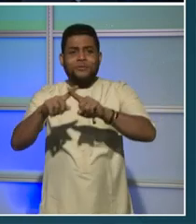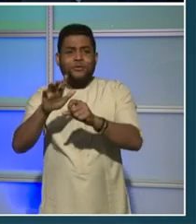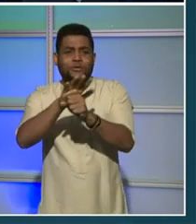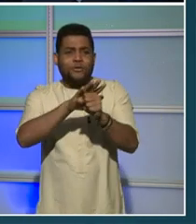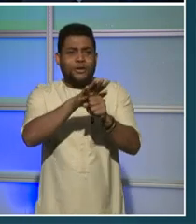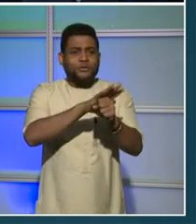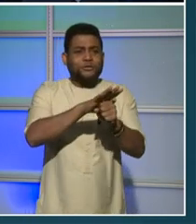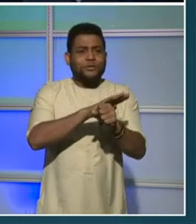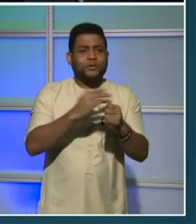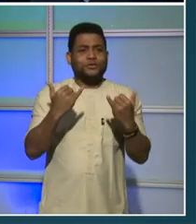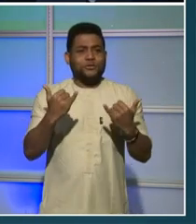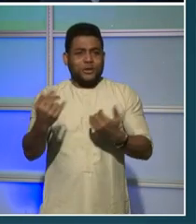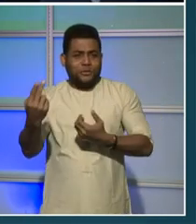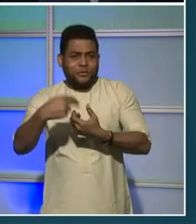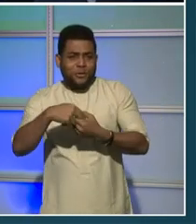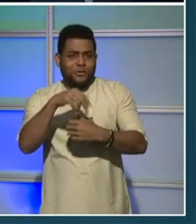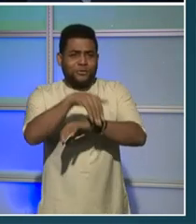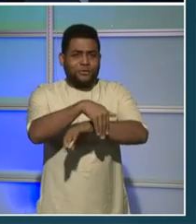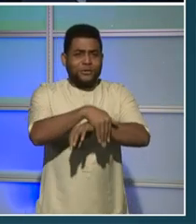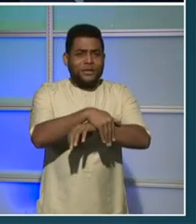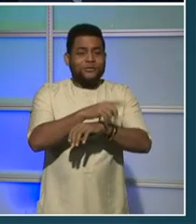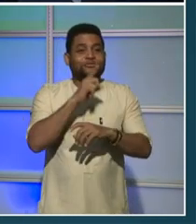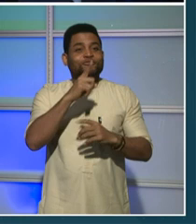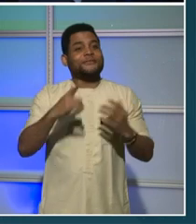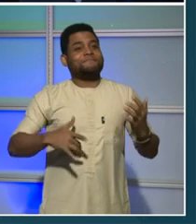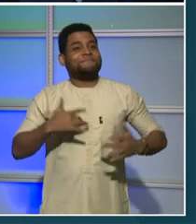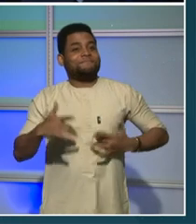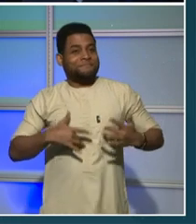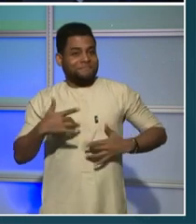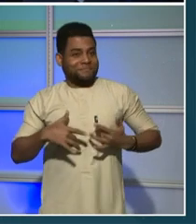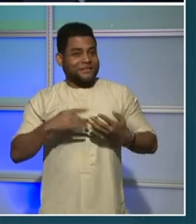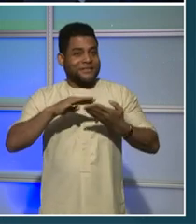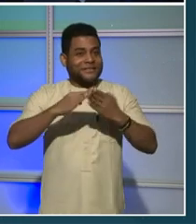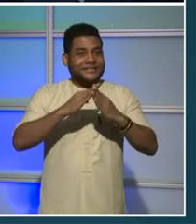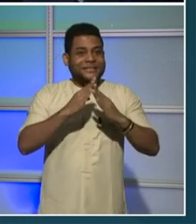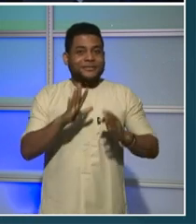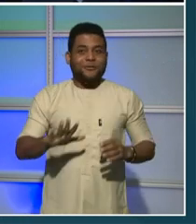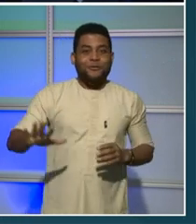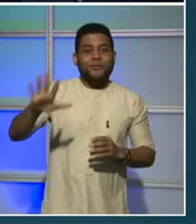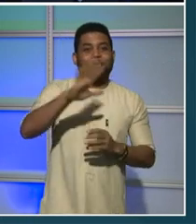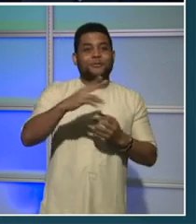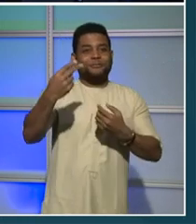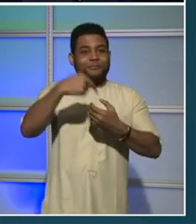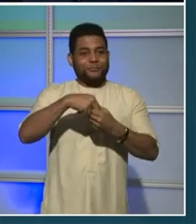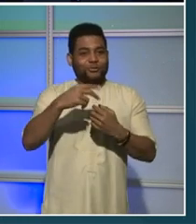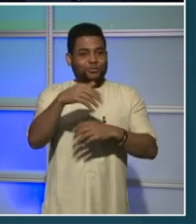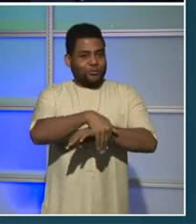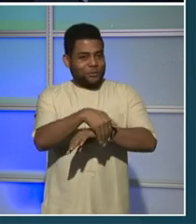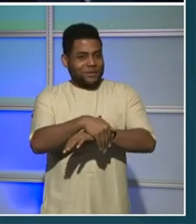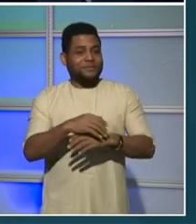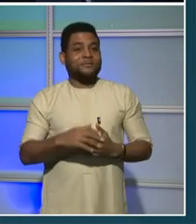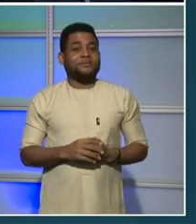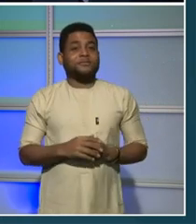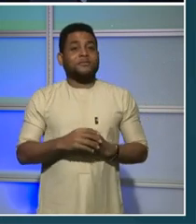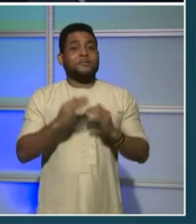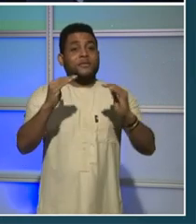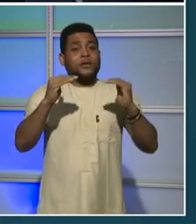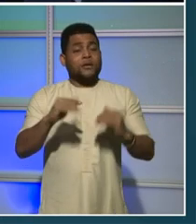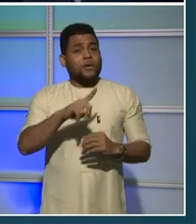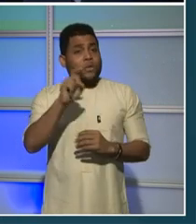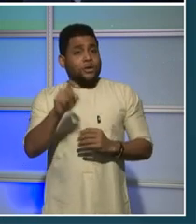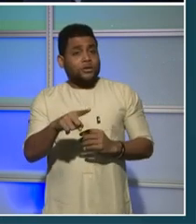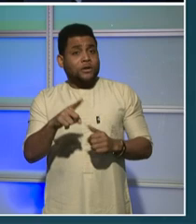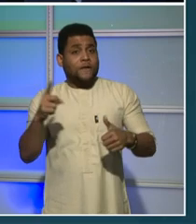in a moment, so we are just so excited to have representation from across the city. We are going to go to our next question, which is, is this your first budget engagement